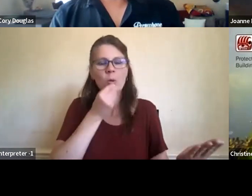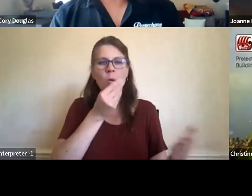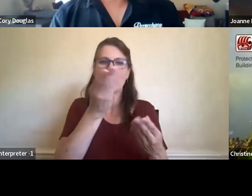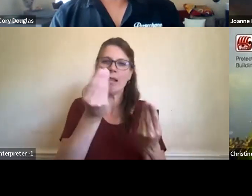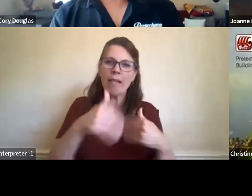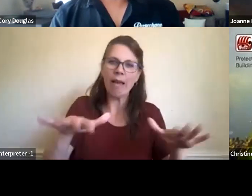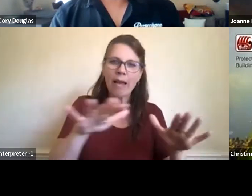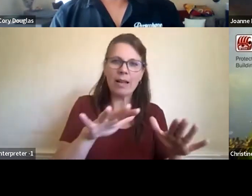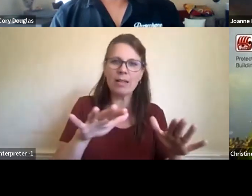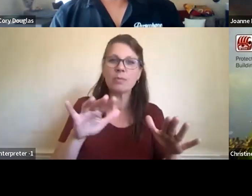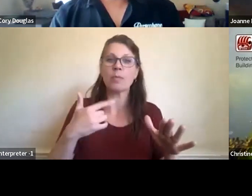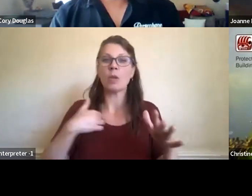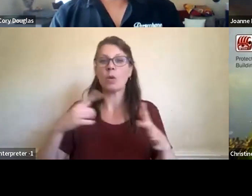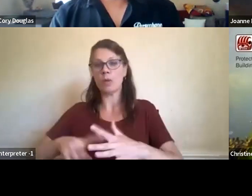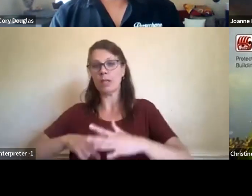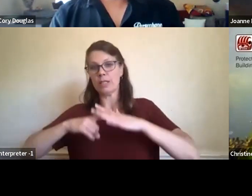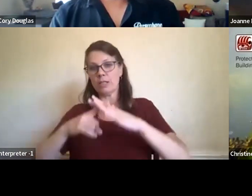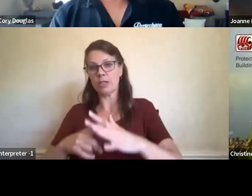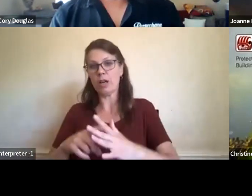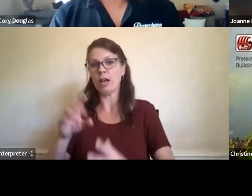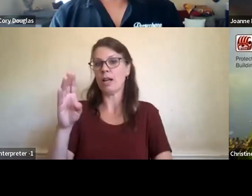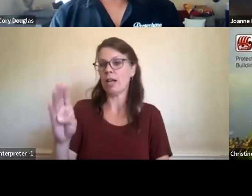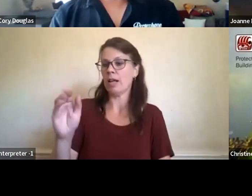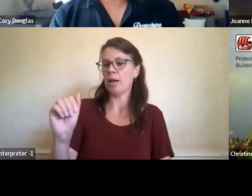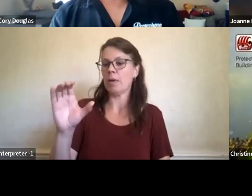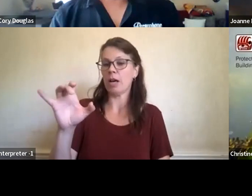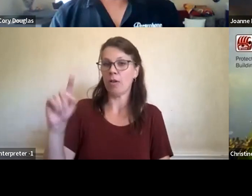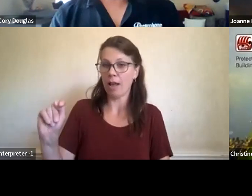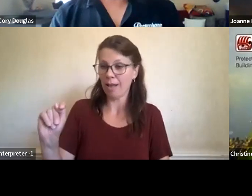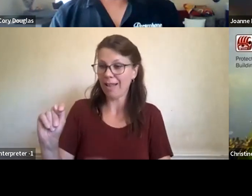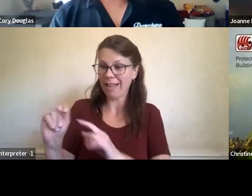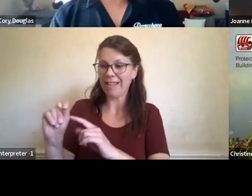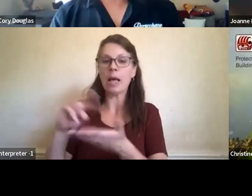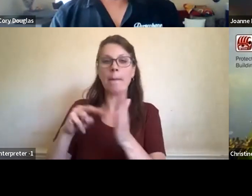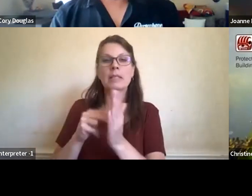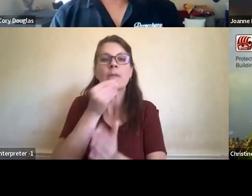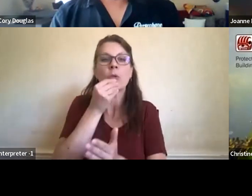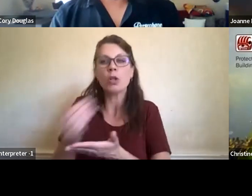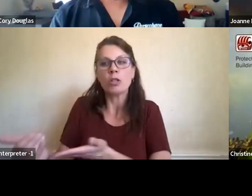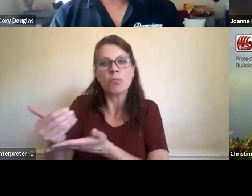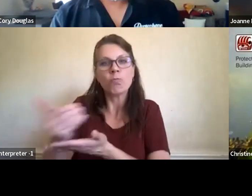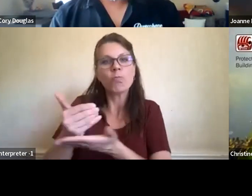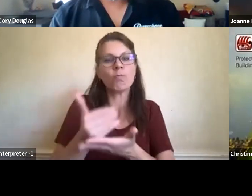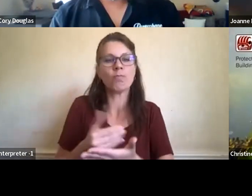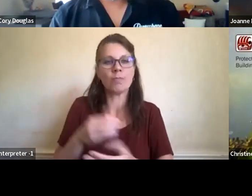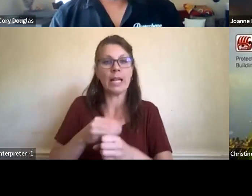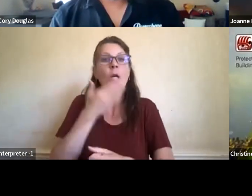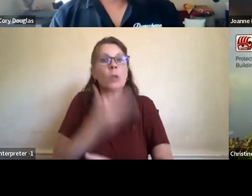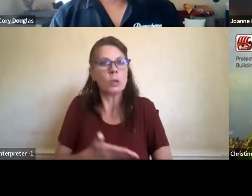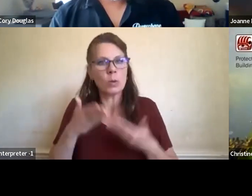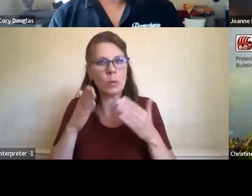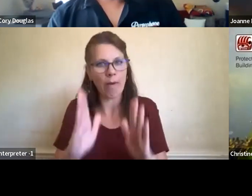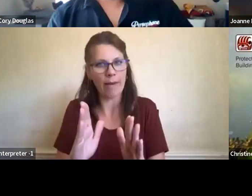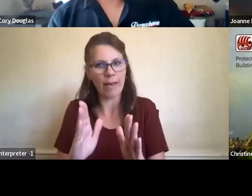called the bakwala to us. That's, to harvest food in a good way. Currently, we're doing an exhibition on